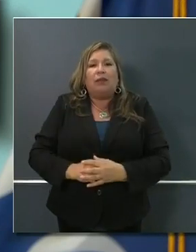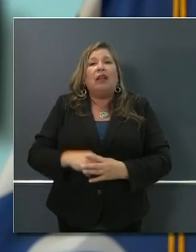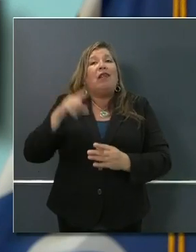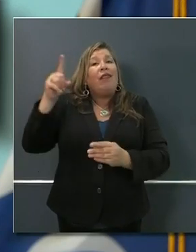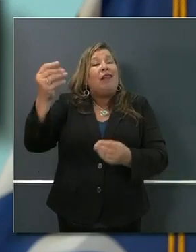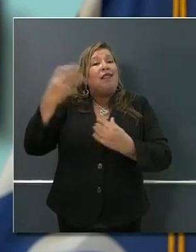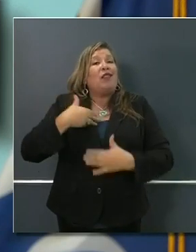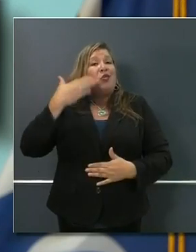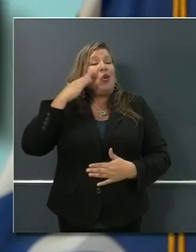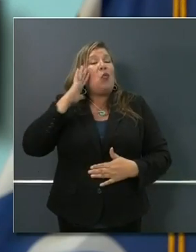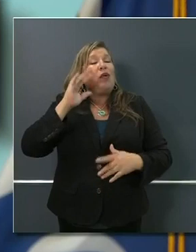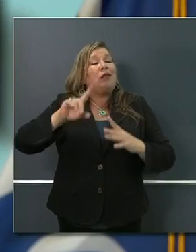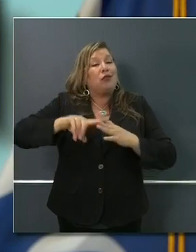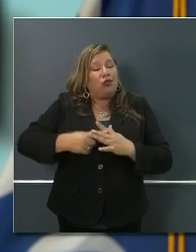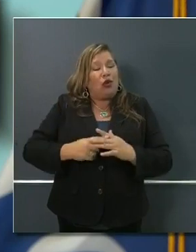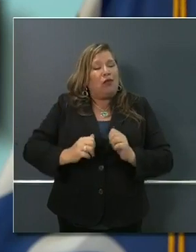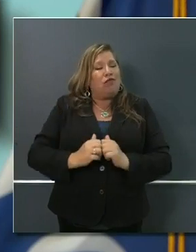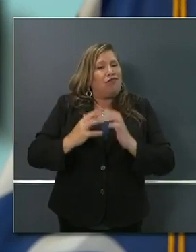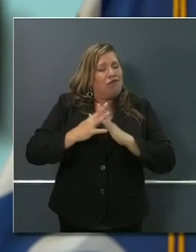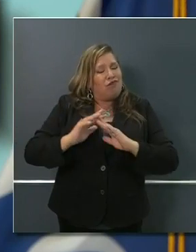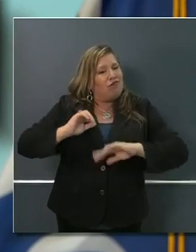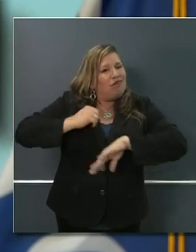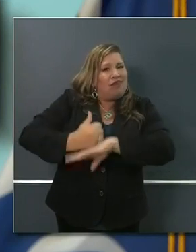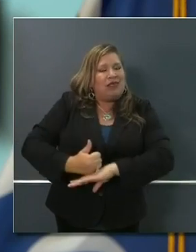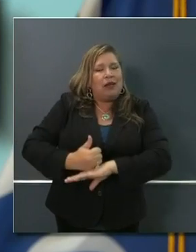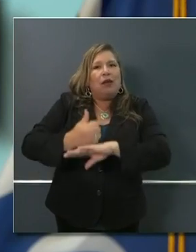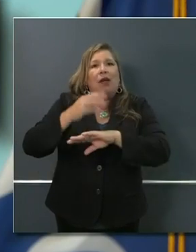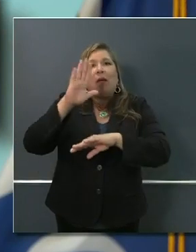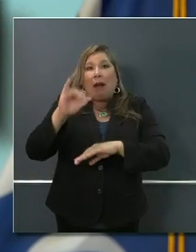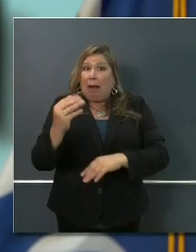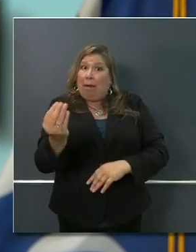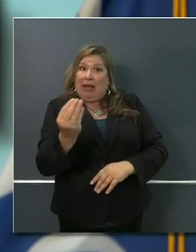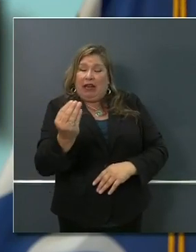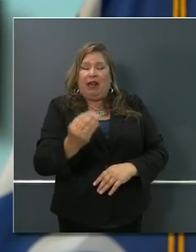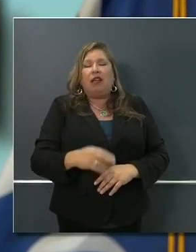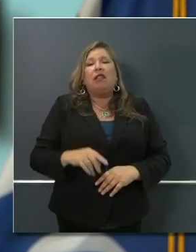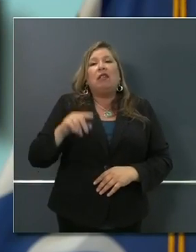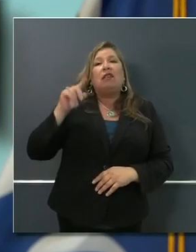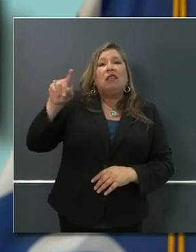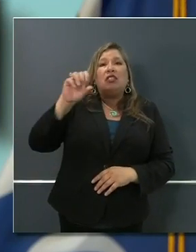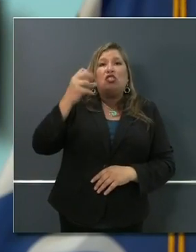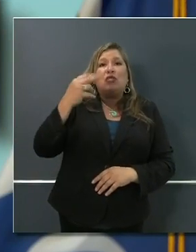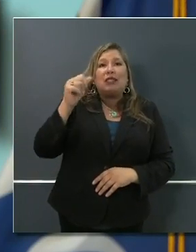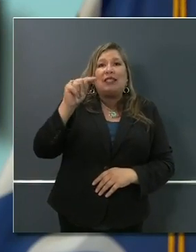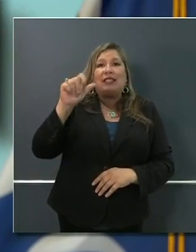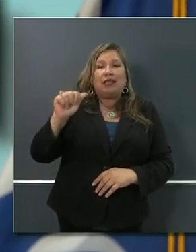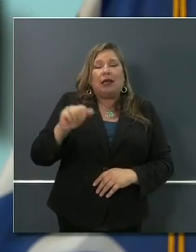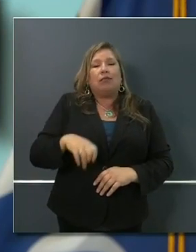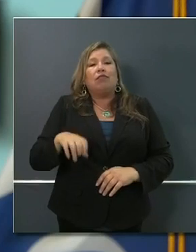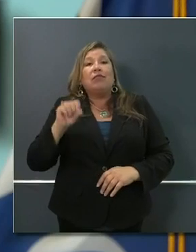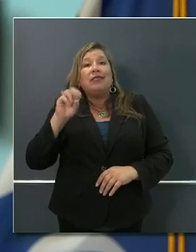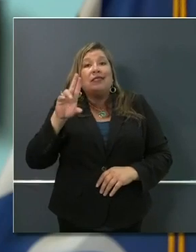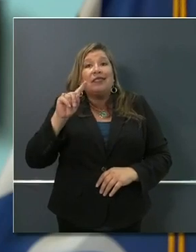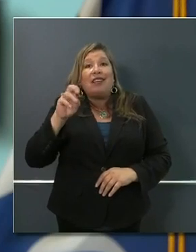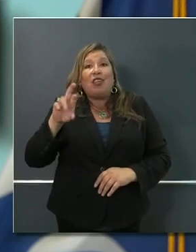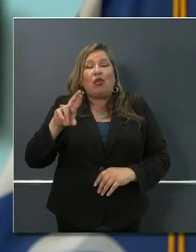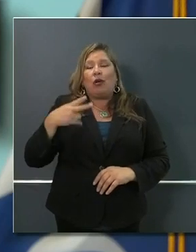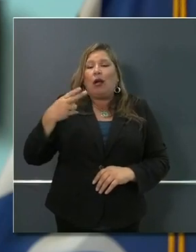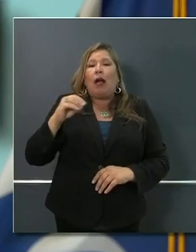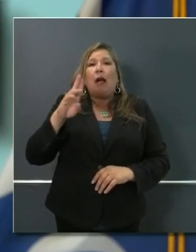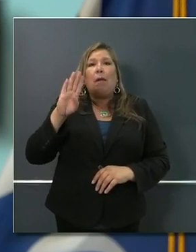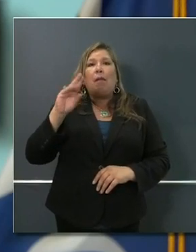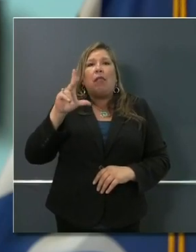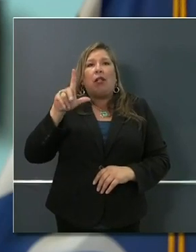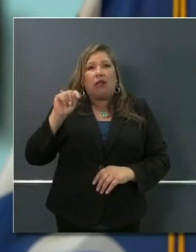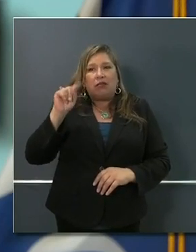test that over the weekend. But they're getting sites up in Shasta and Sutter, other sites, Humboldt, that we announced a few days ago. And then we're